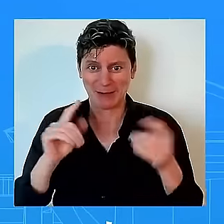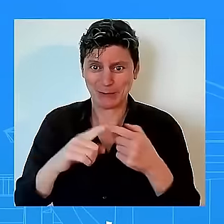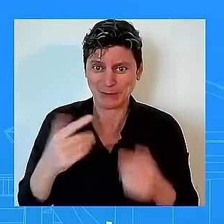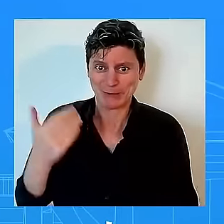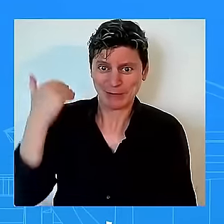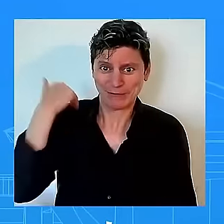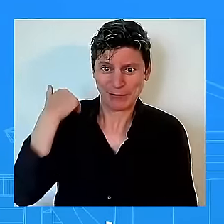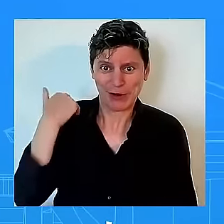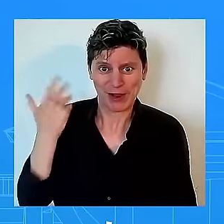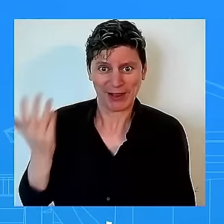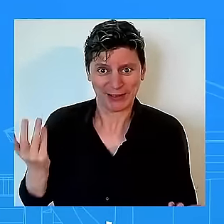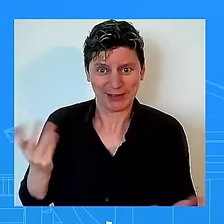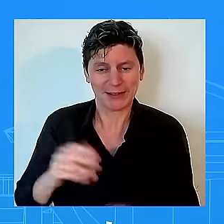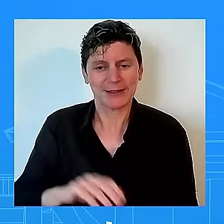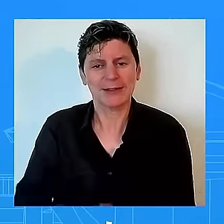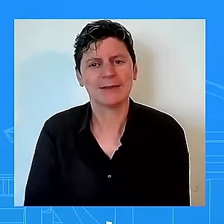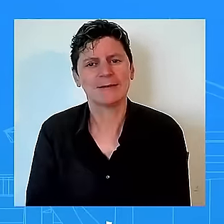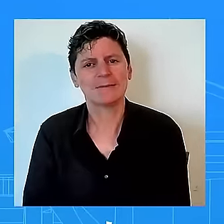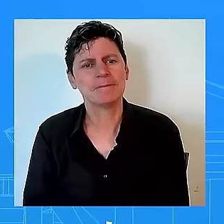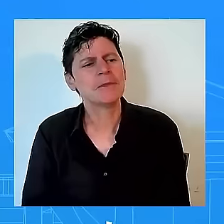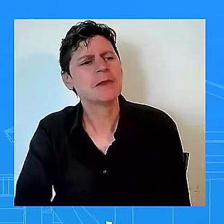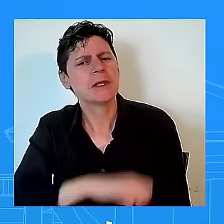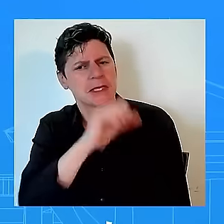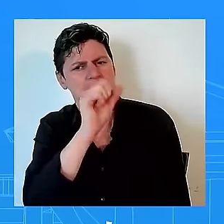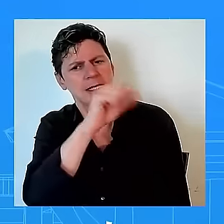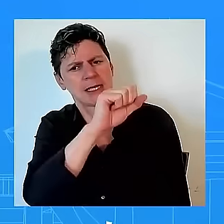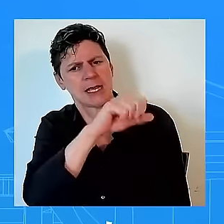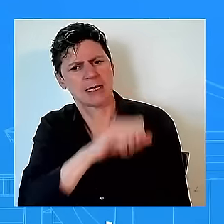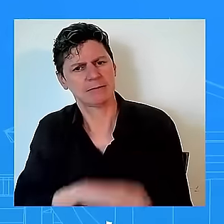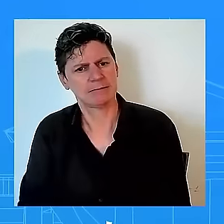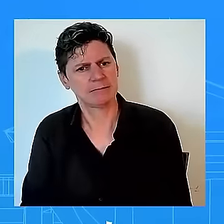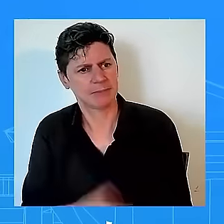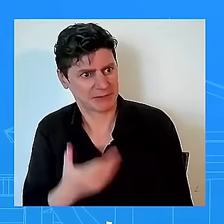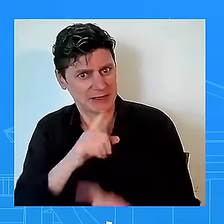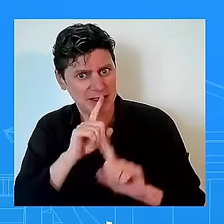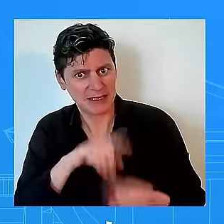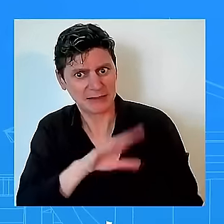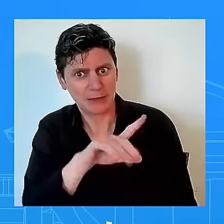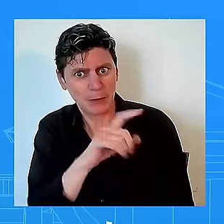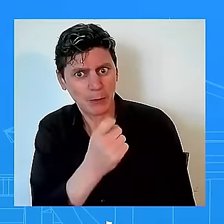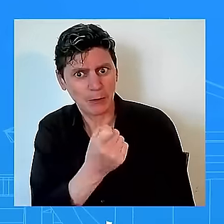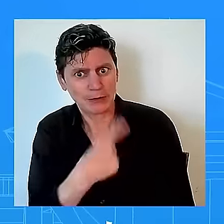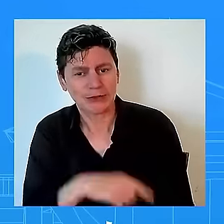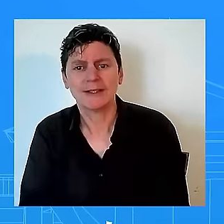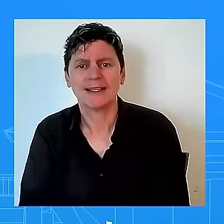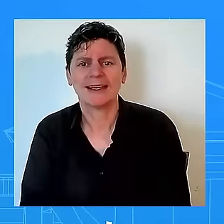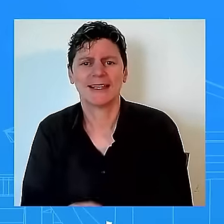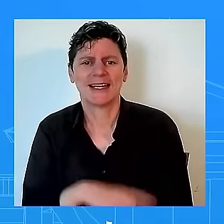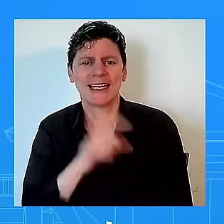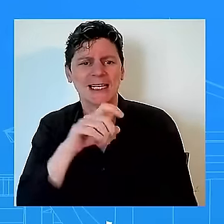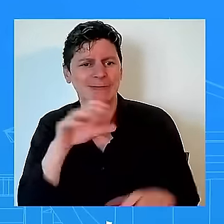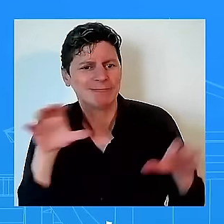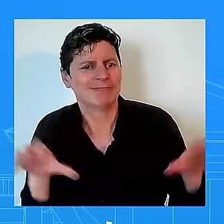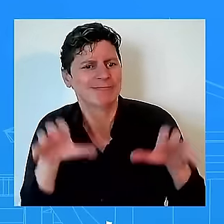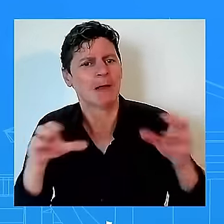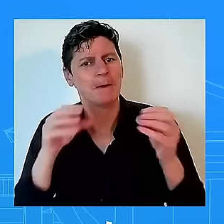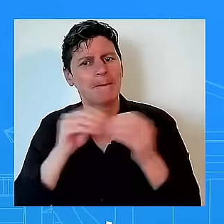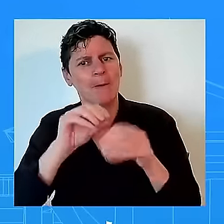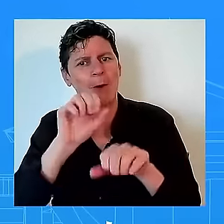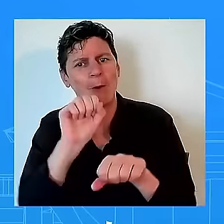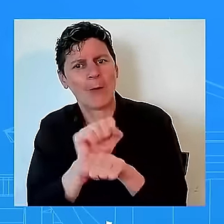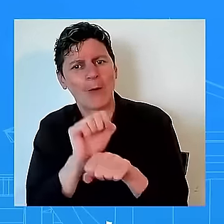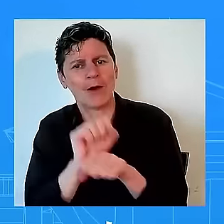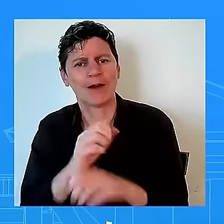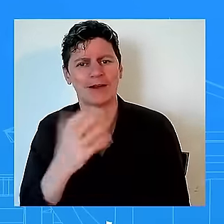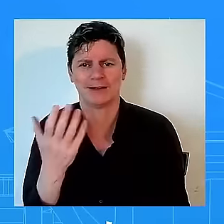there's still a lot more work to be done and we've always said that that's why the president is always and the vice president are always continuing to try to figure out